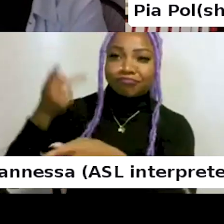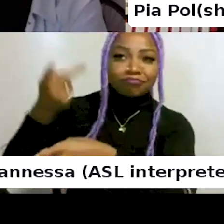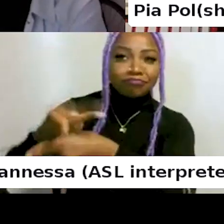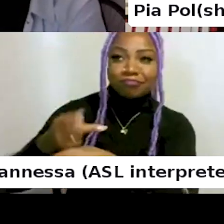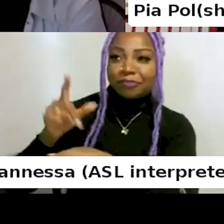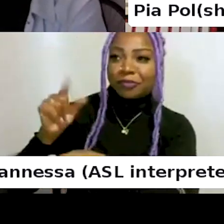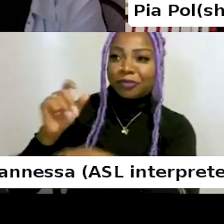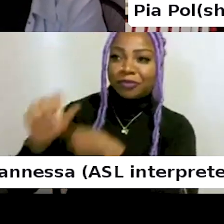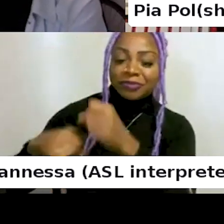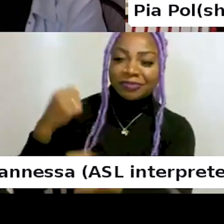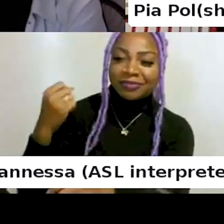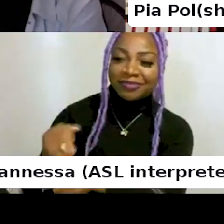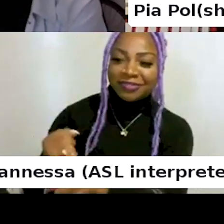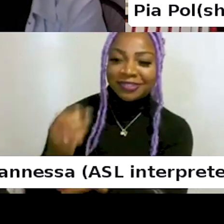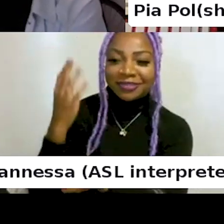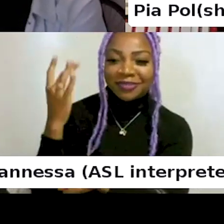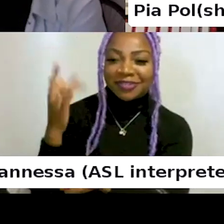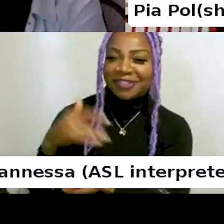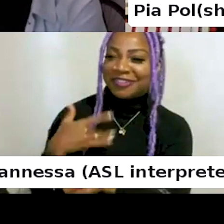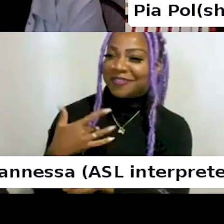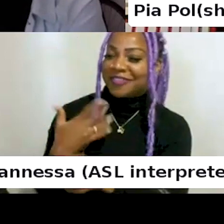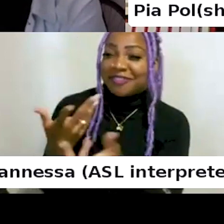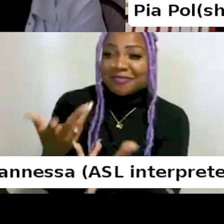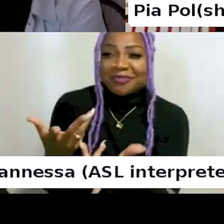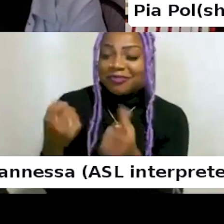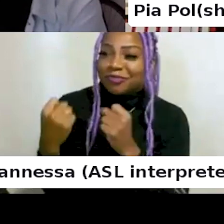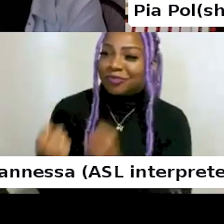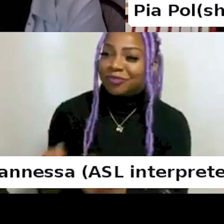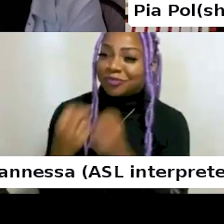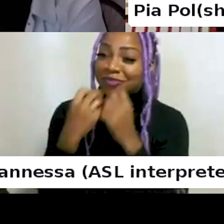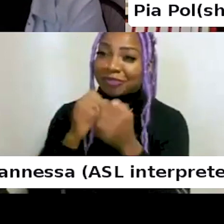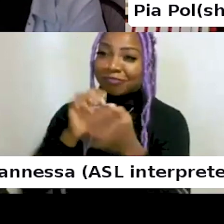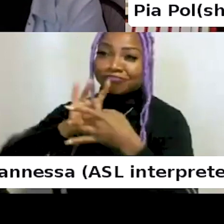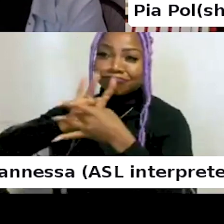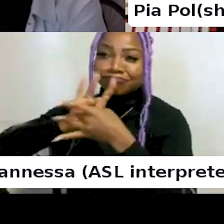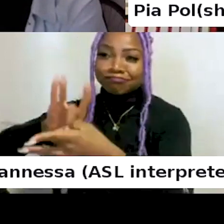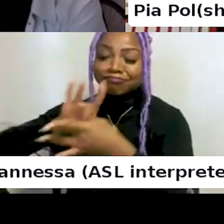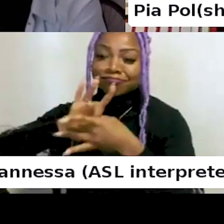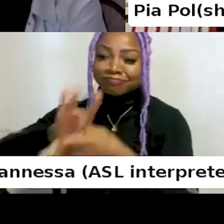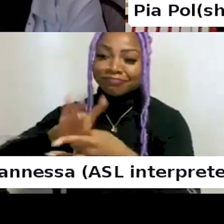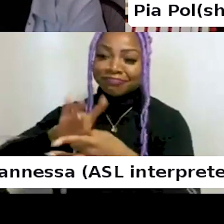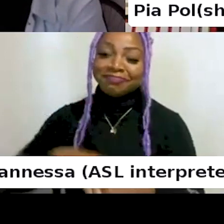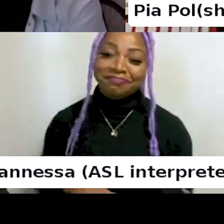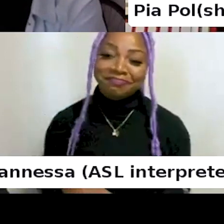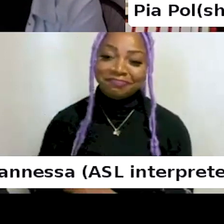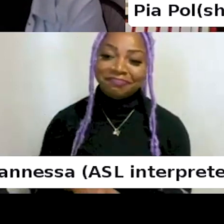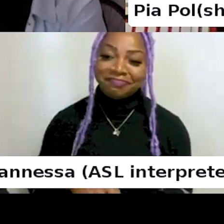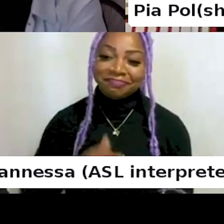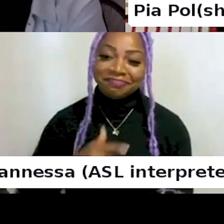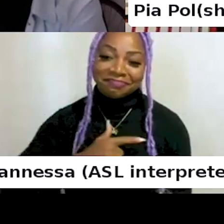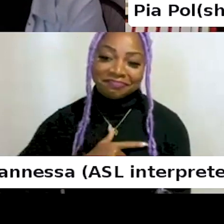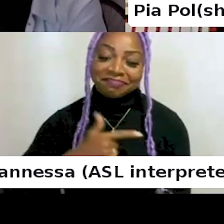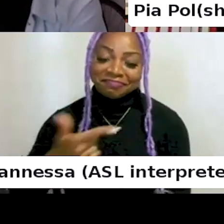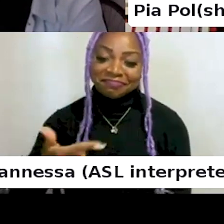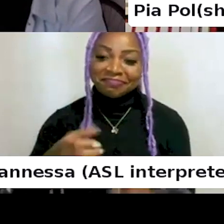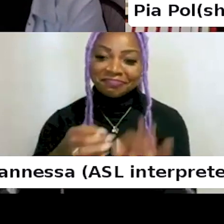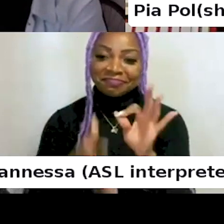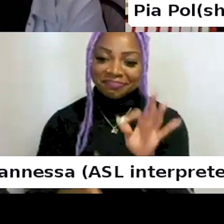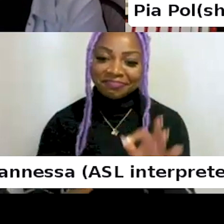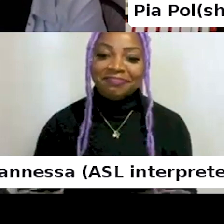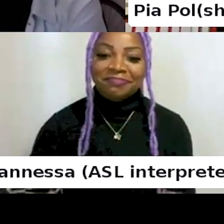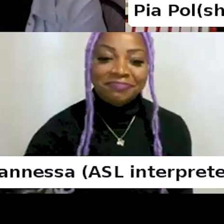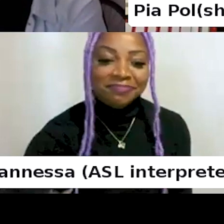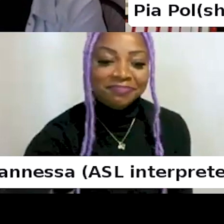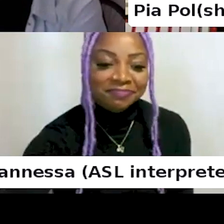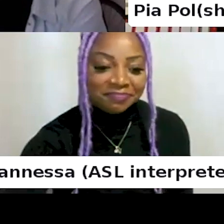because you also feel that there is like value to treasuring it. Yeah. Cause that's, that's just what we